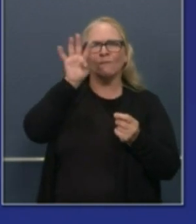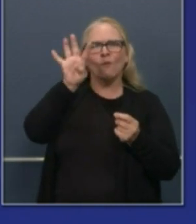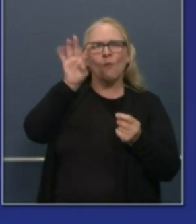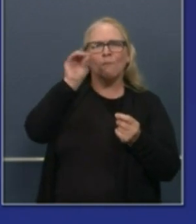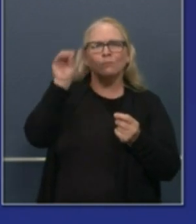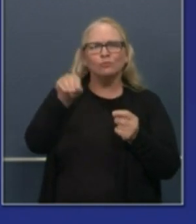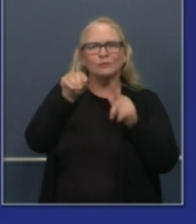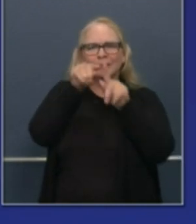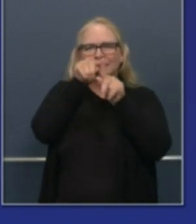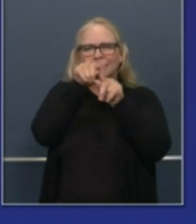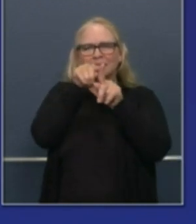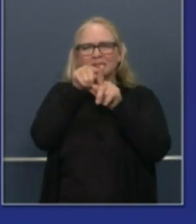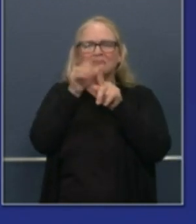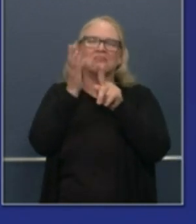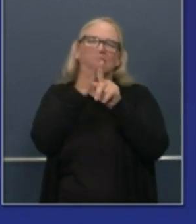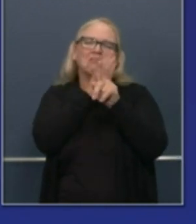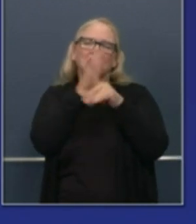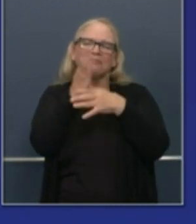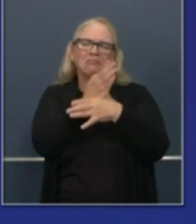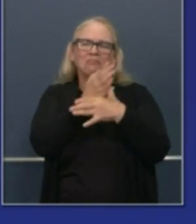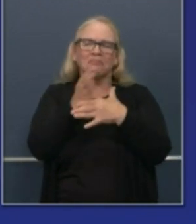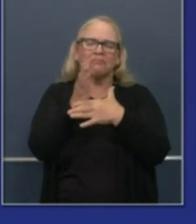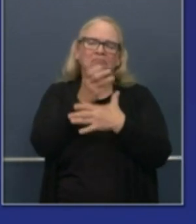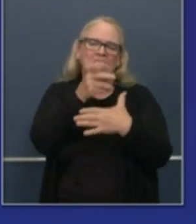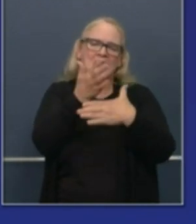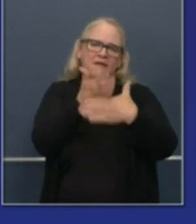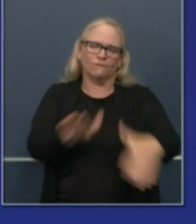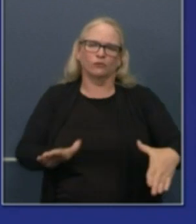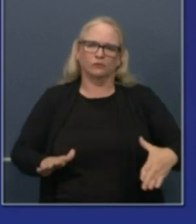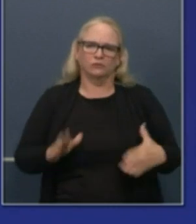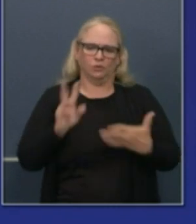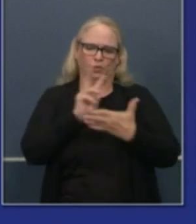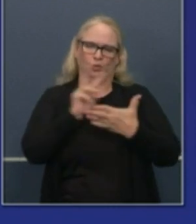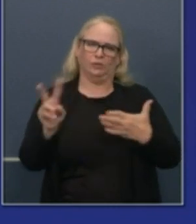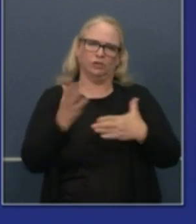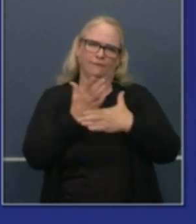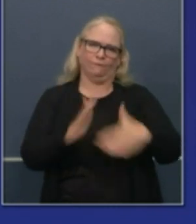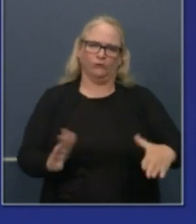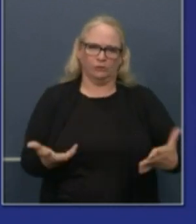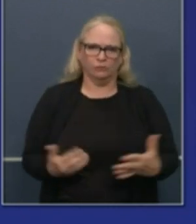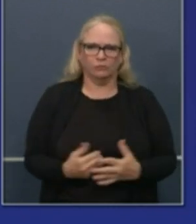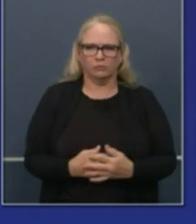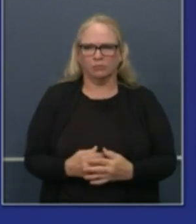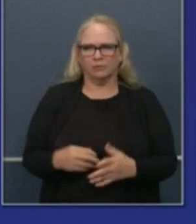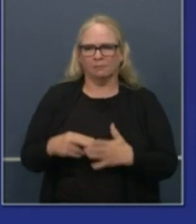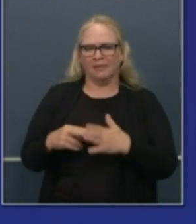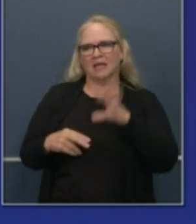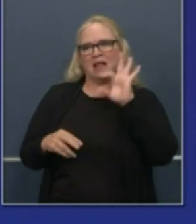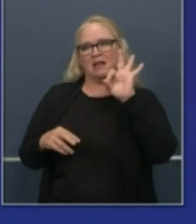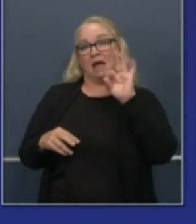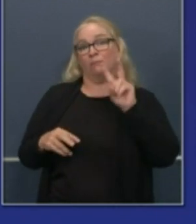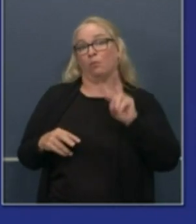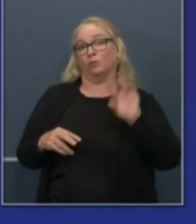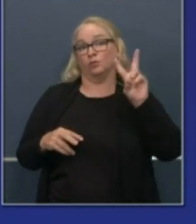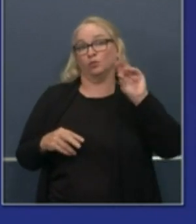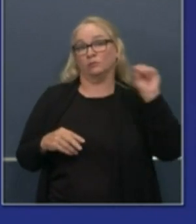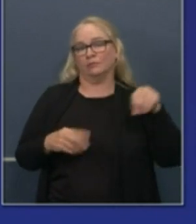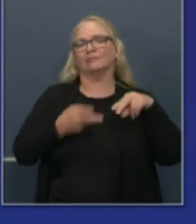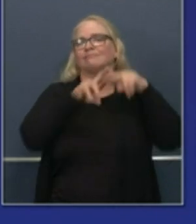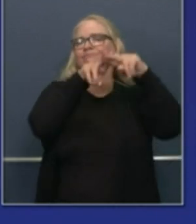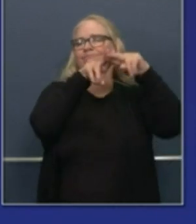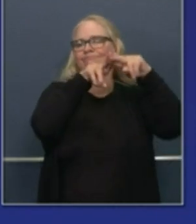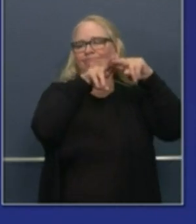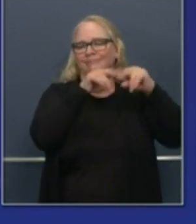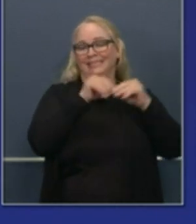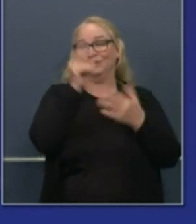positivity rate over a 14-day period. This represents about a 9.2 percent increase over a 14